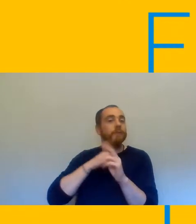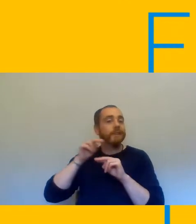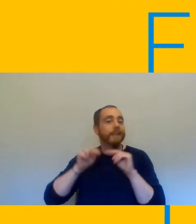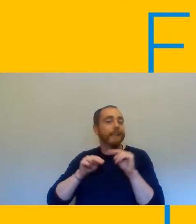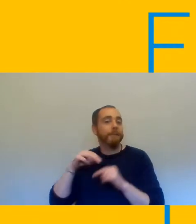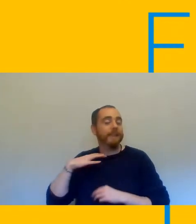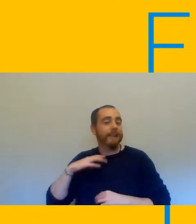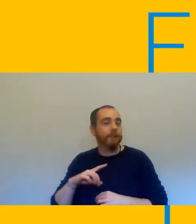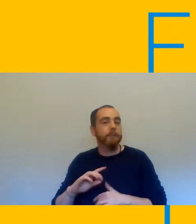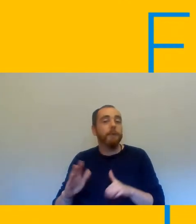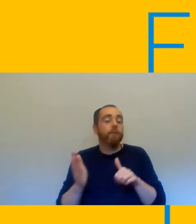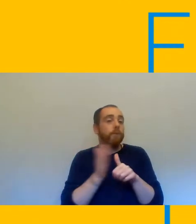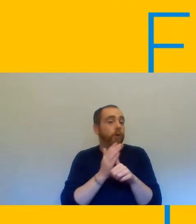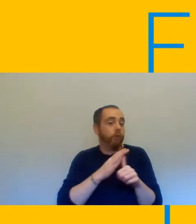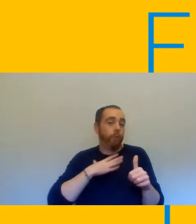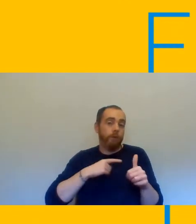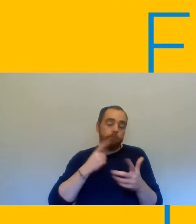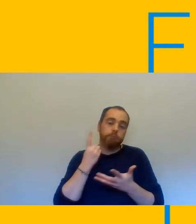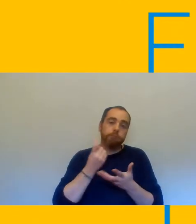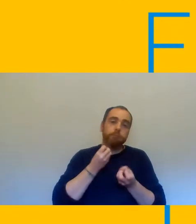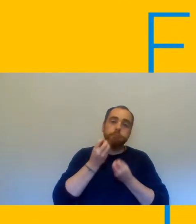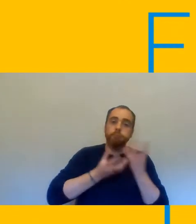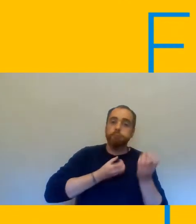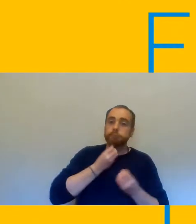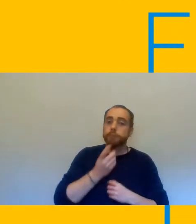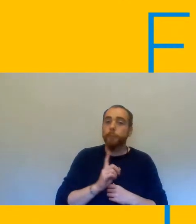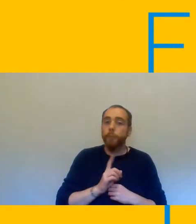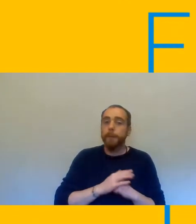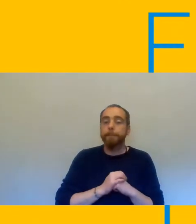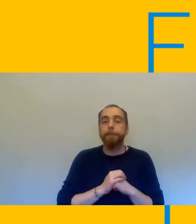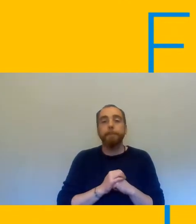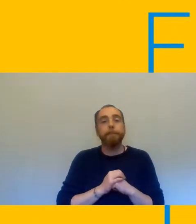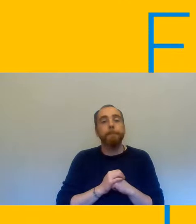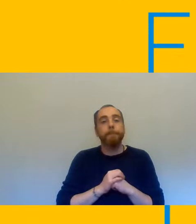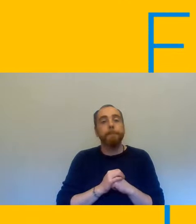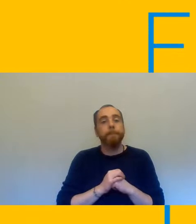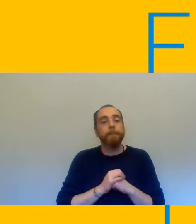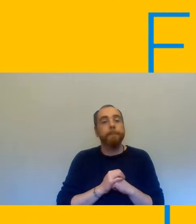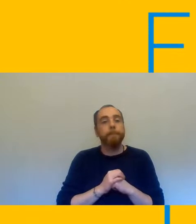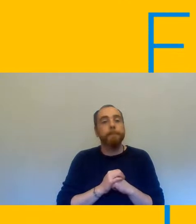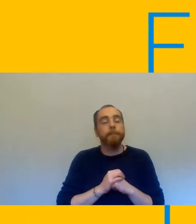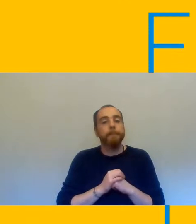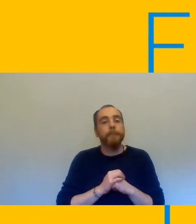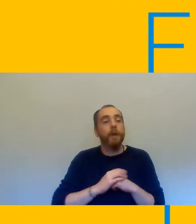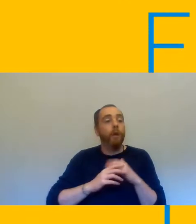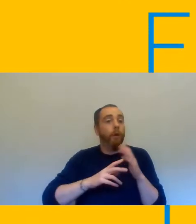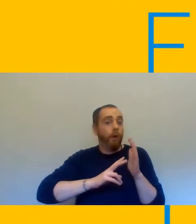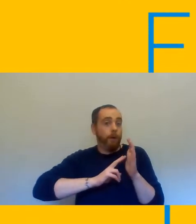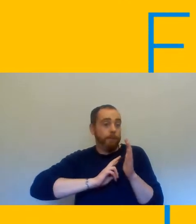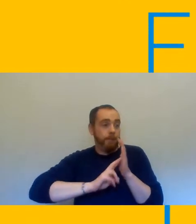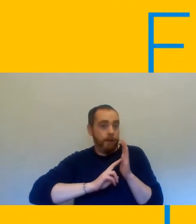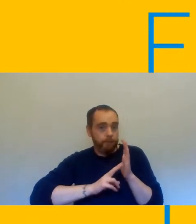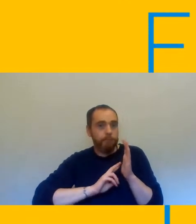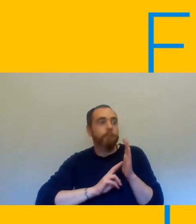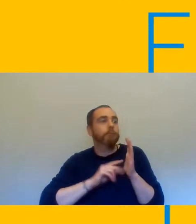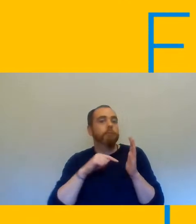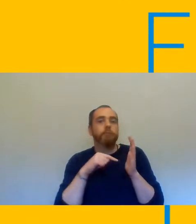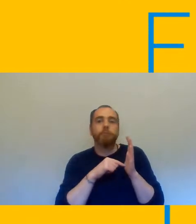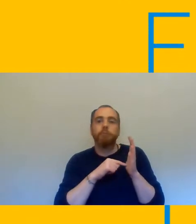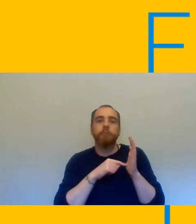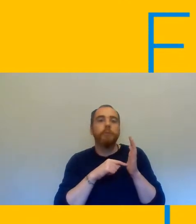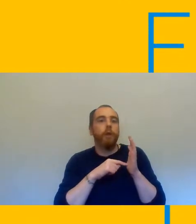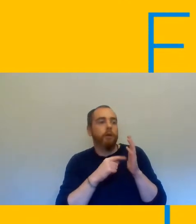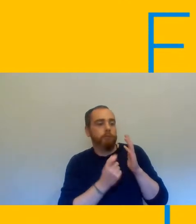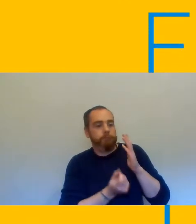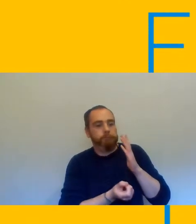with is um a plan for a second possible wave which looks quite imminent according to the experts